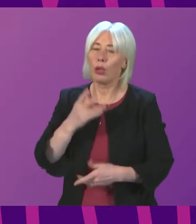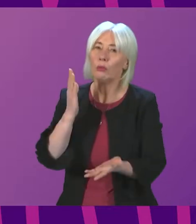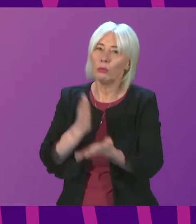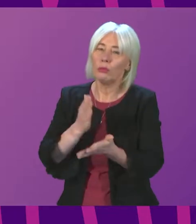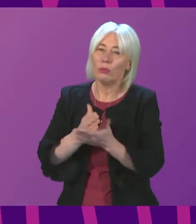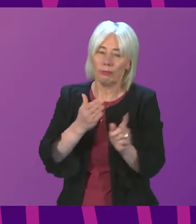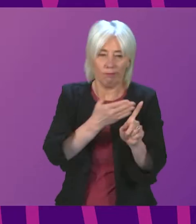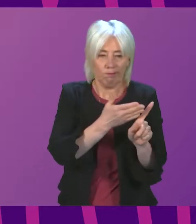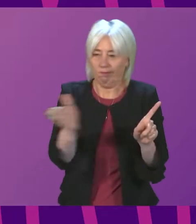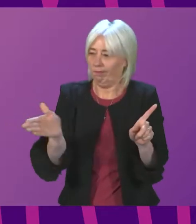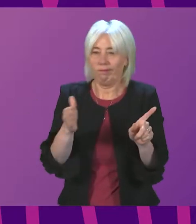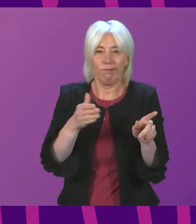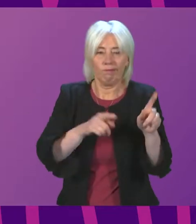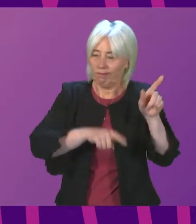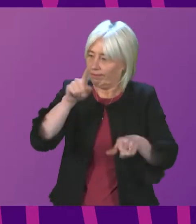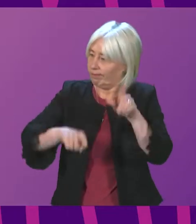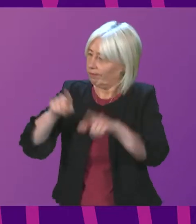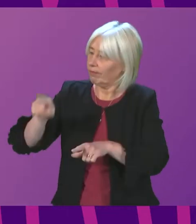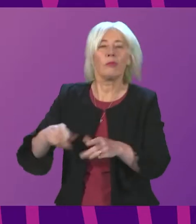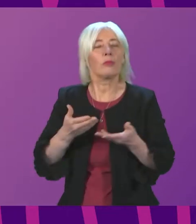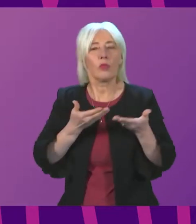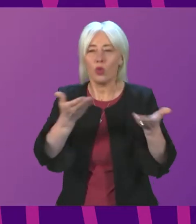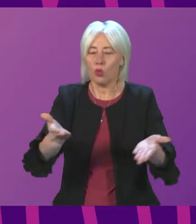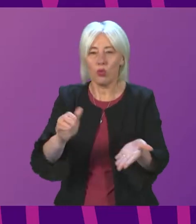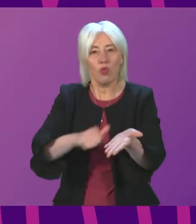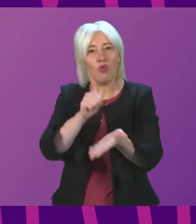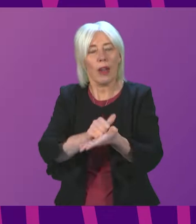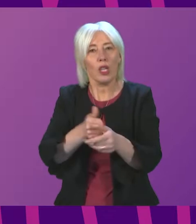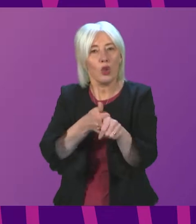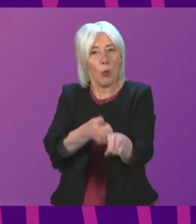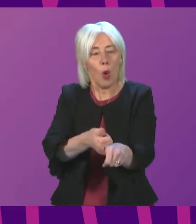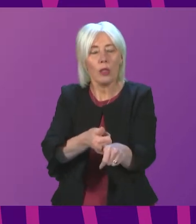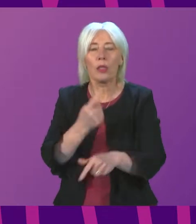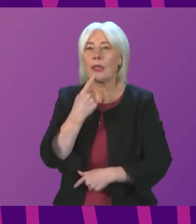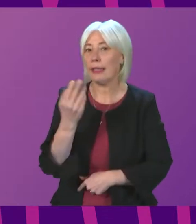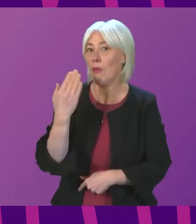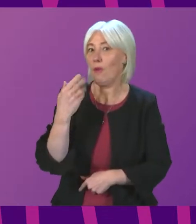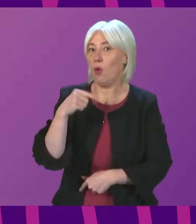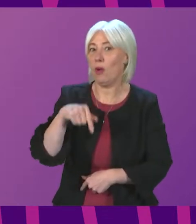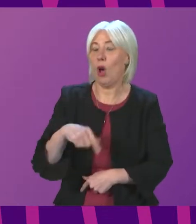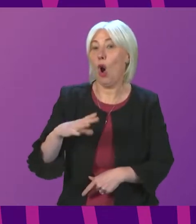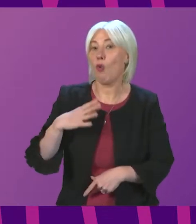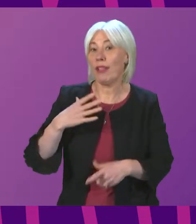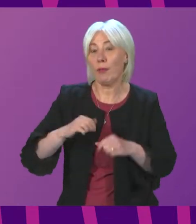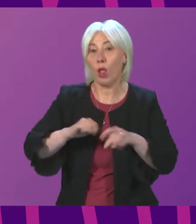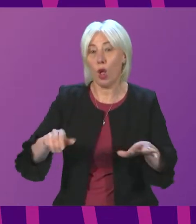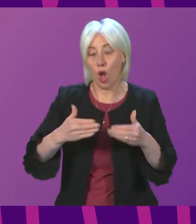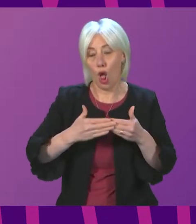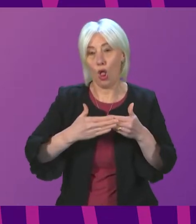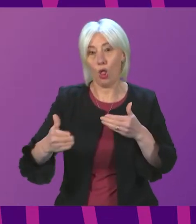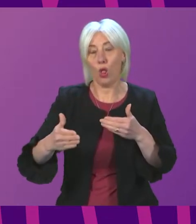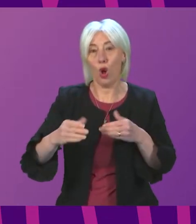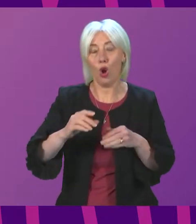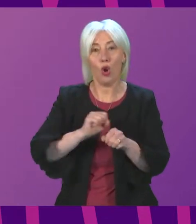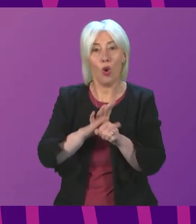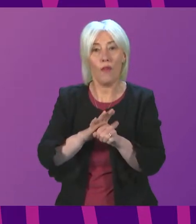a range of actions to give people the right support. As I said earlier on, we have already launched the long Covid support fund.